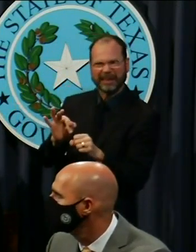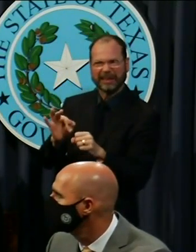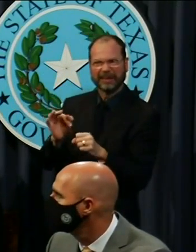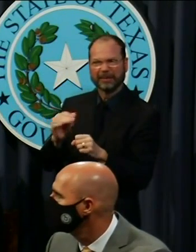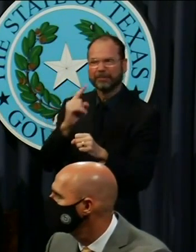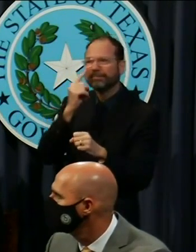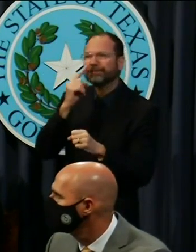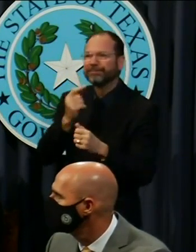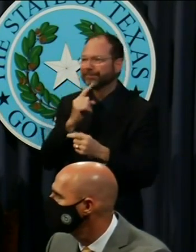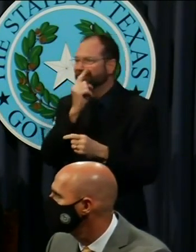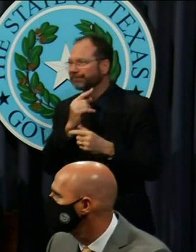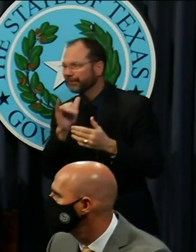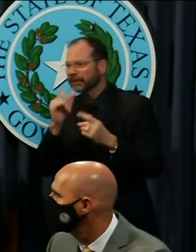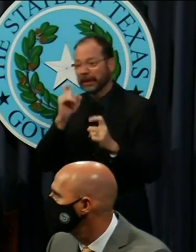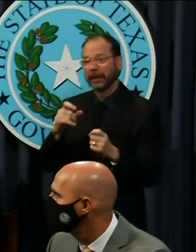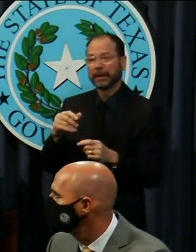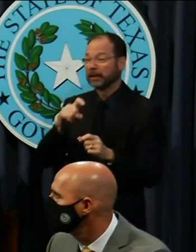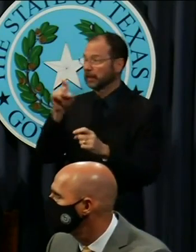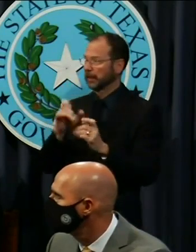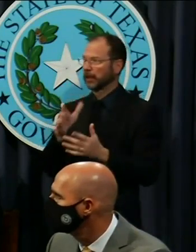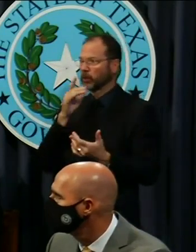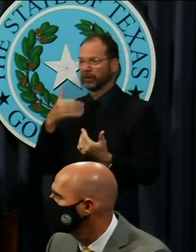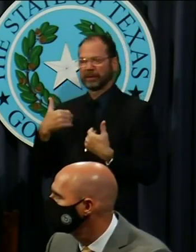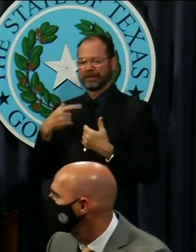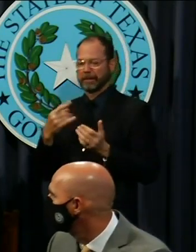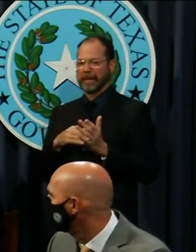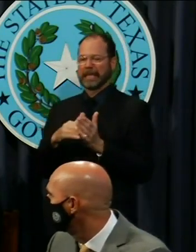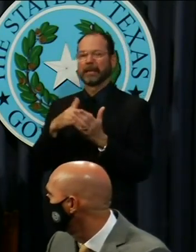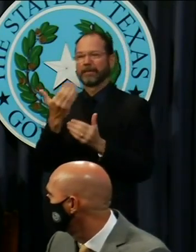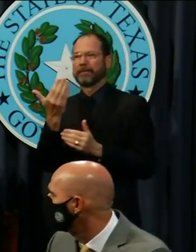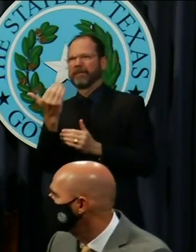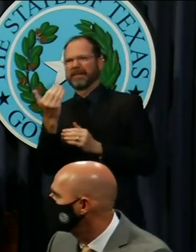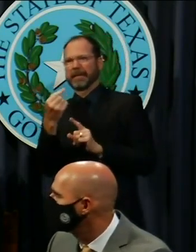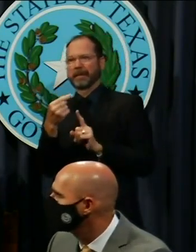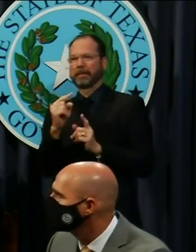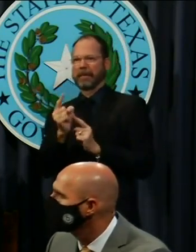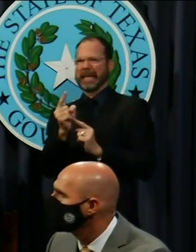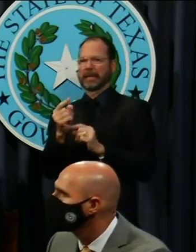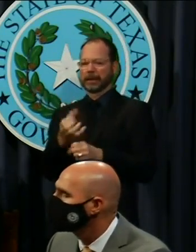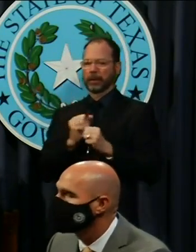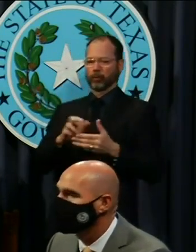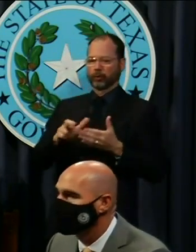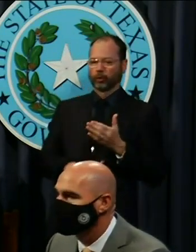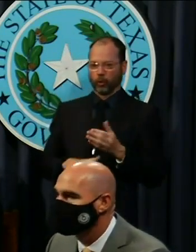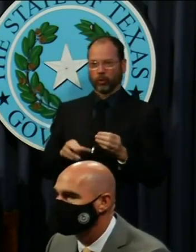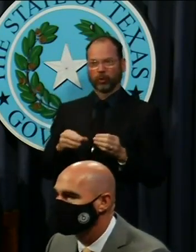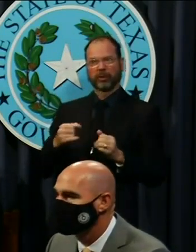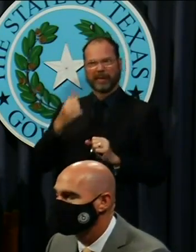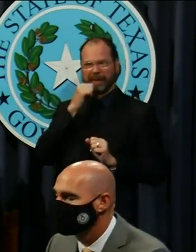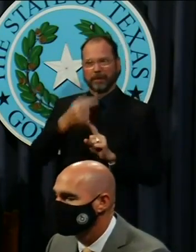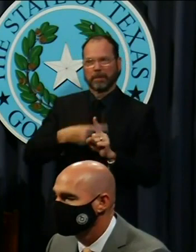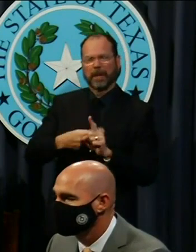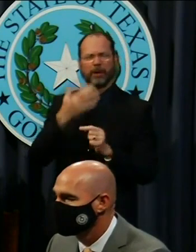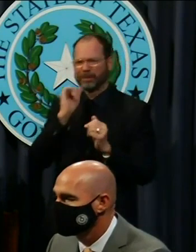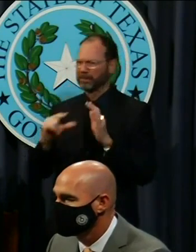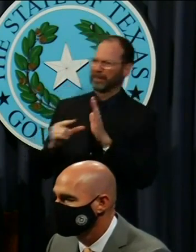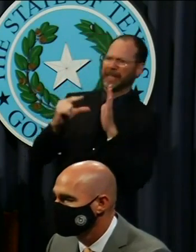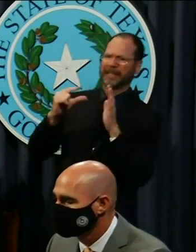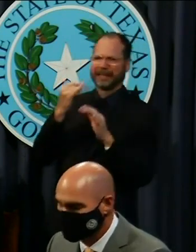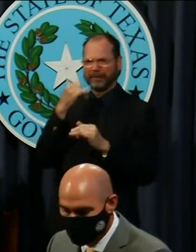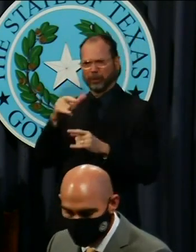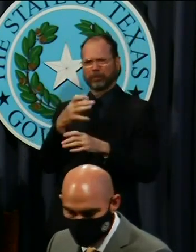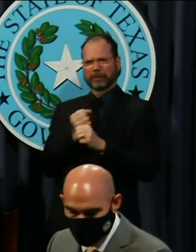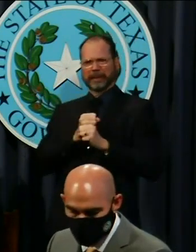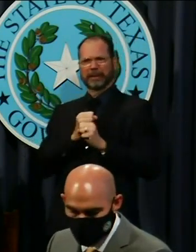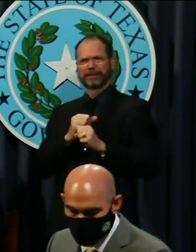millions of these 15-minute tests per month that will help Texans know immediately if they have COVID.